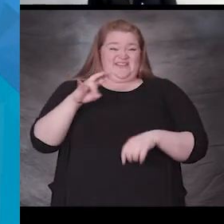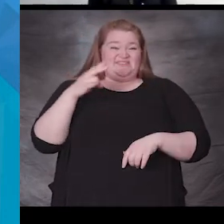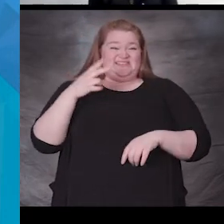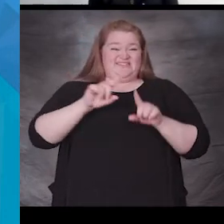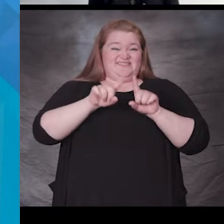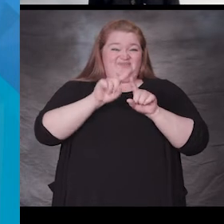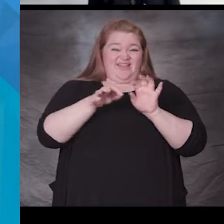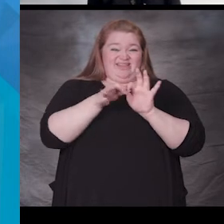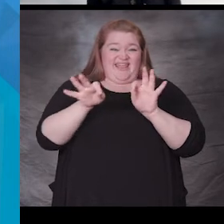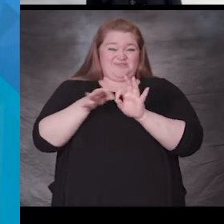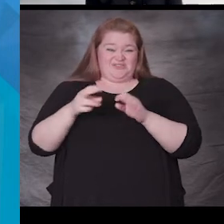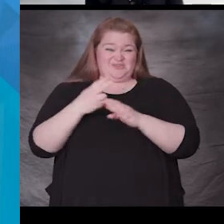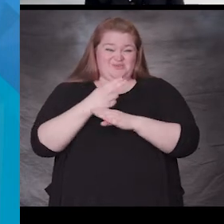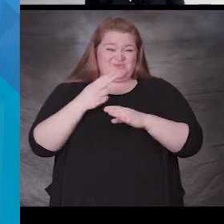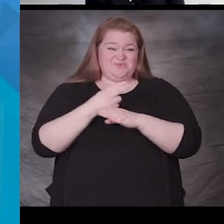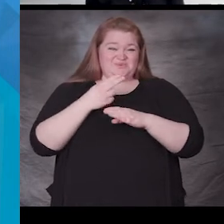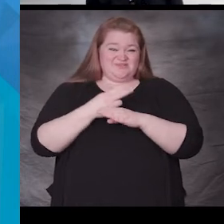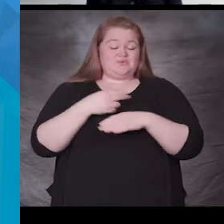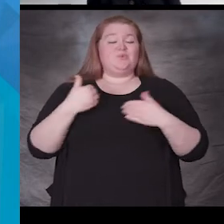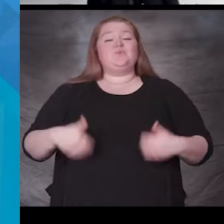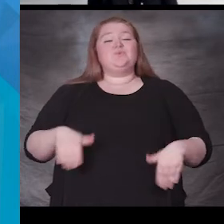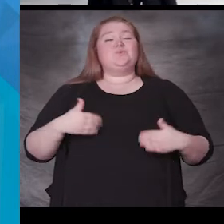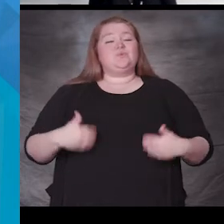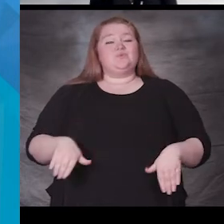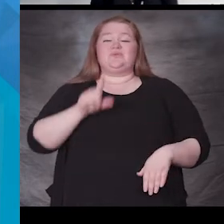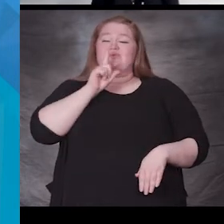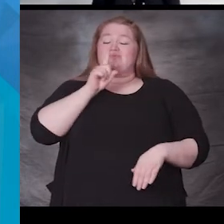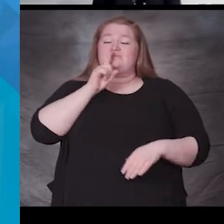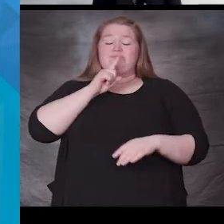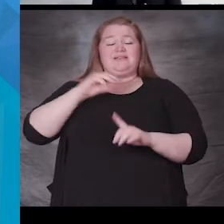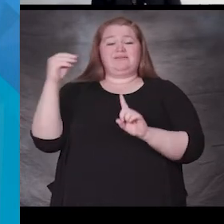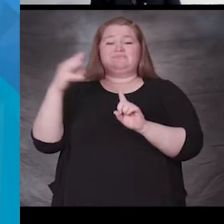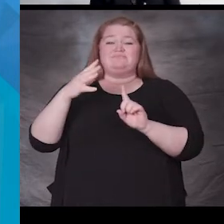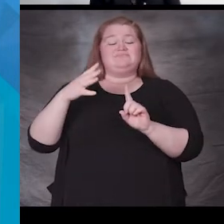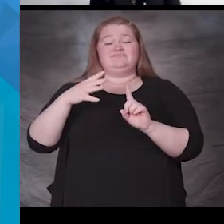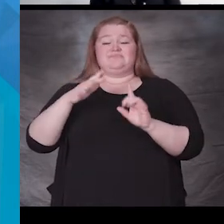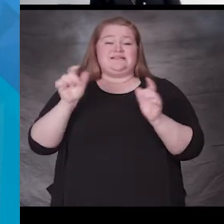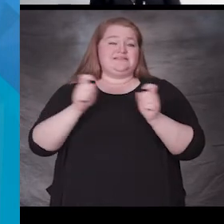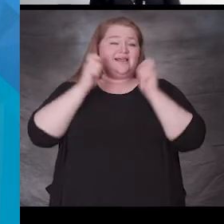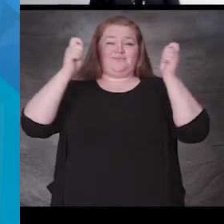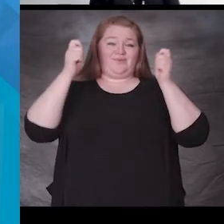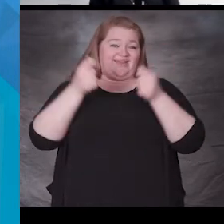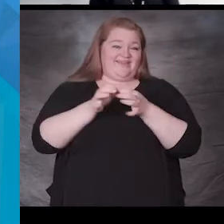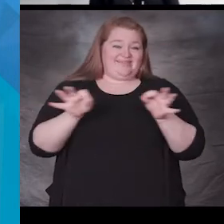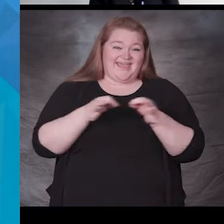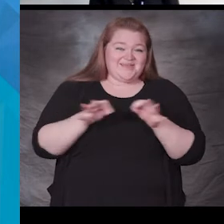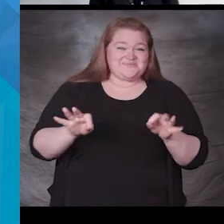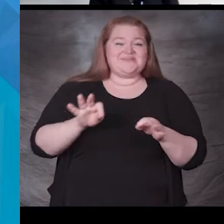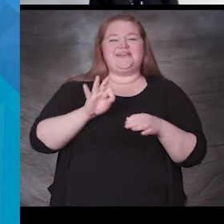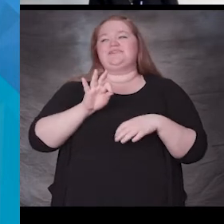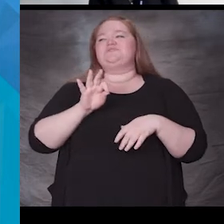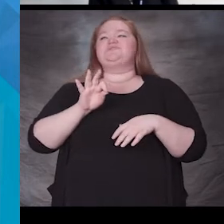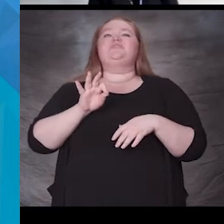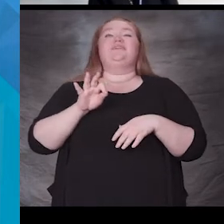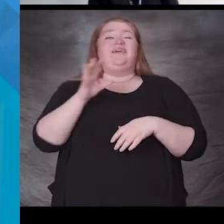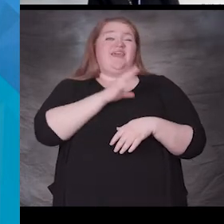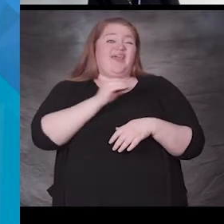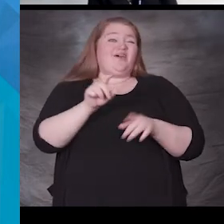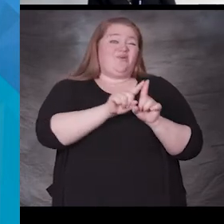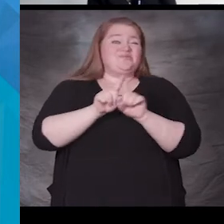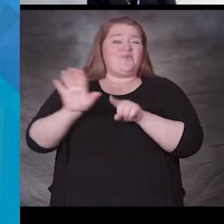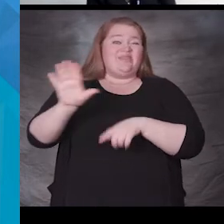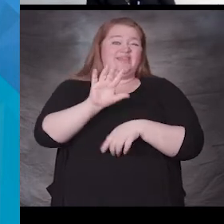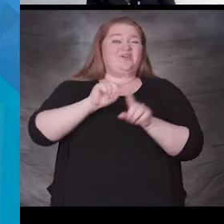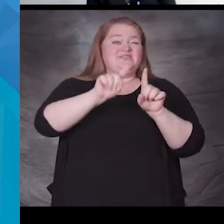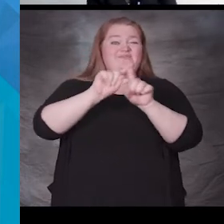so languages are really something that's celebrated along with the culture that they bring. So the program model is that students